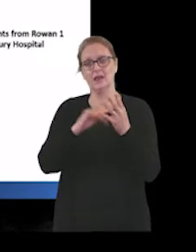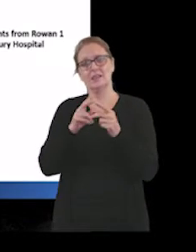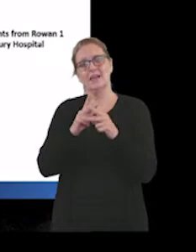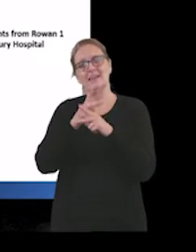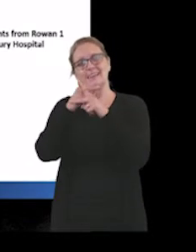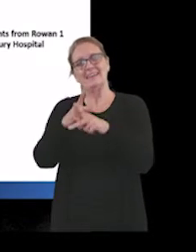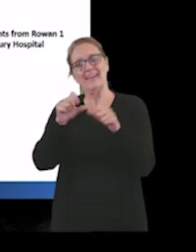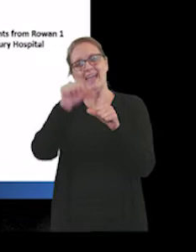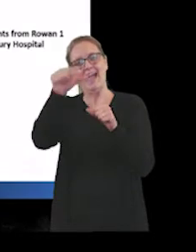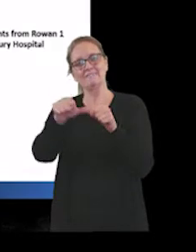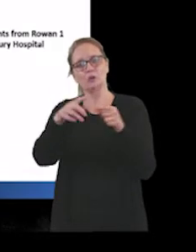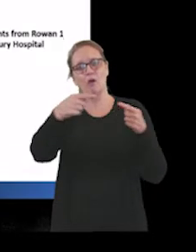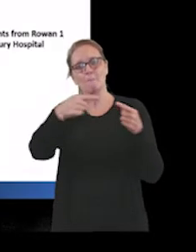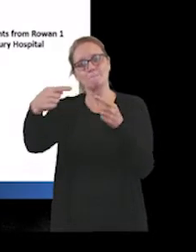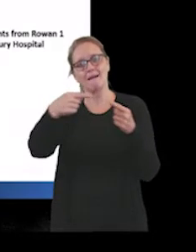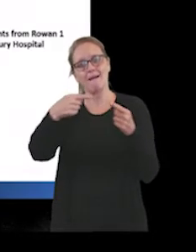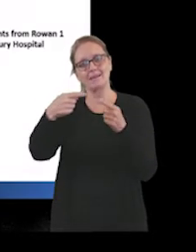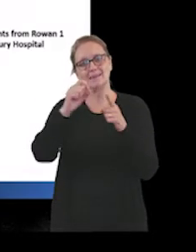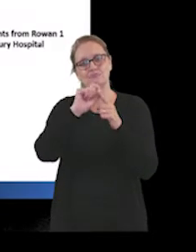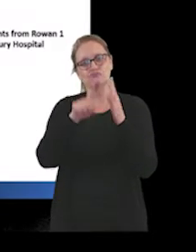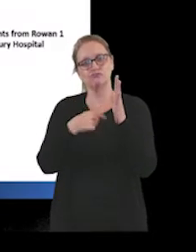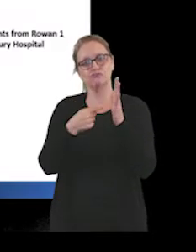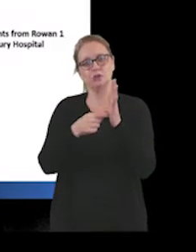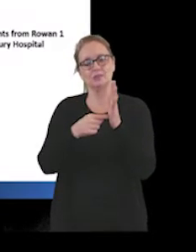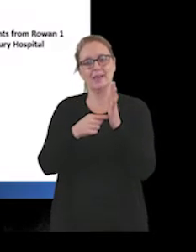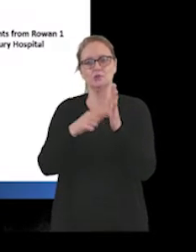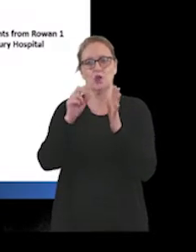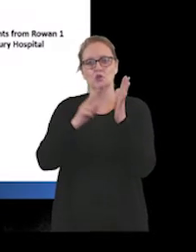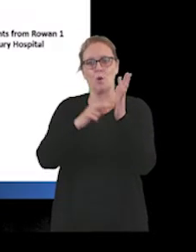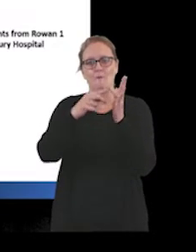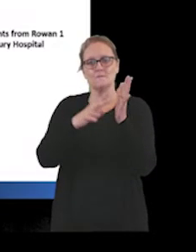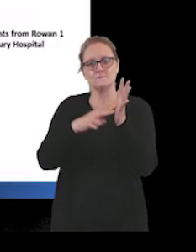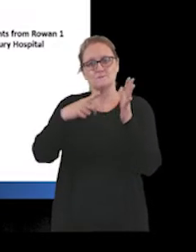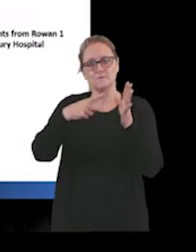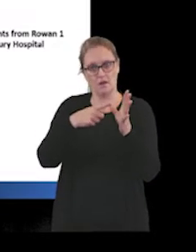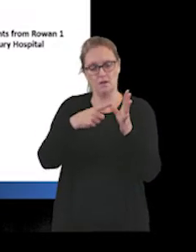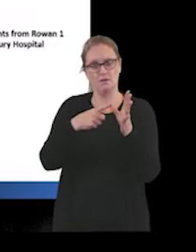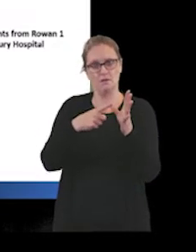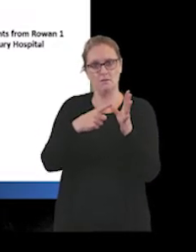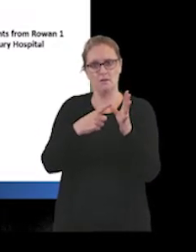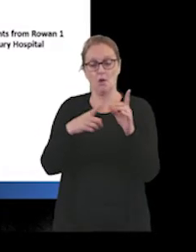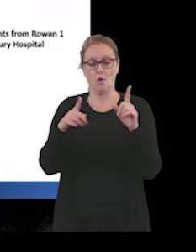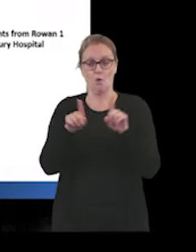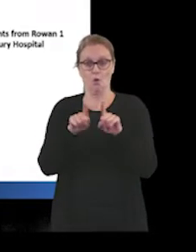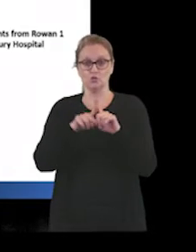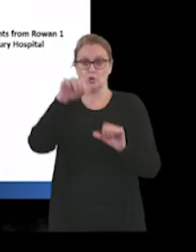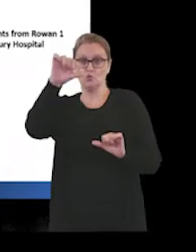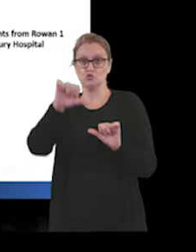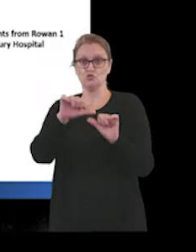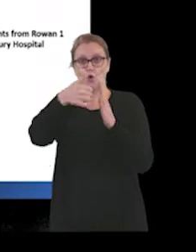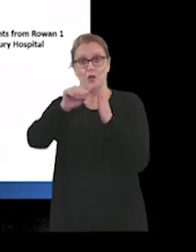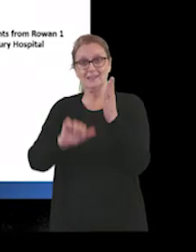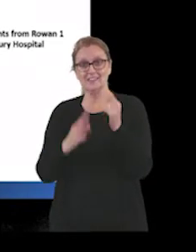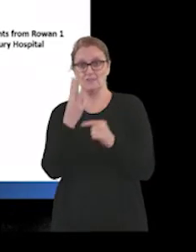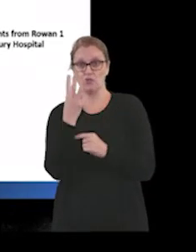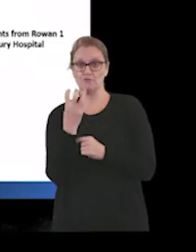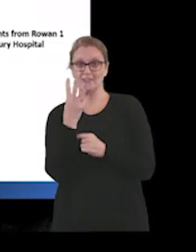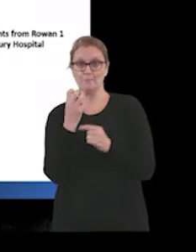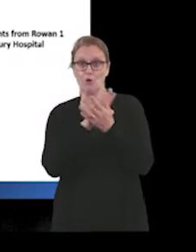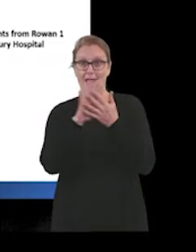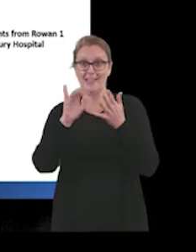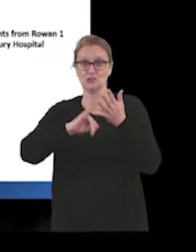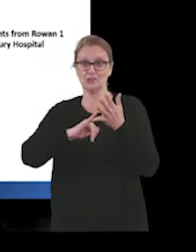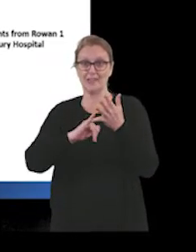Combat and Project Nova. And we've been shortlisted for three other HSJ